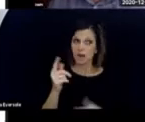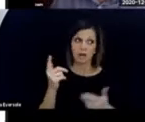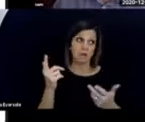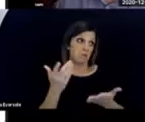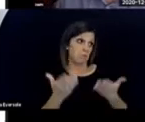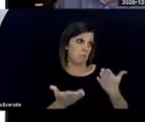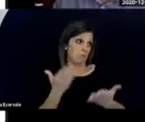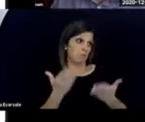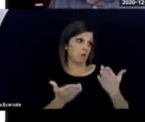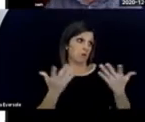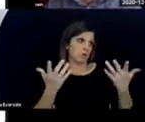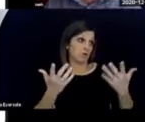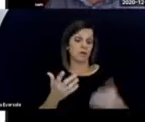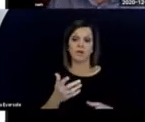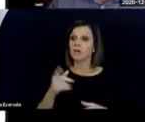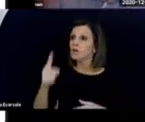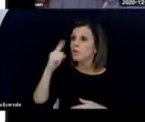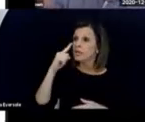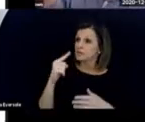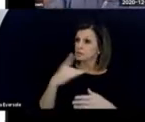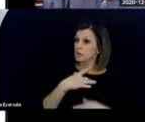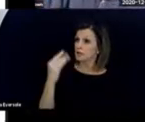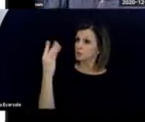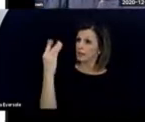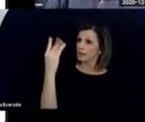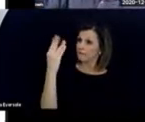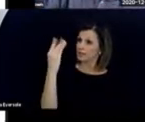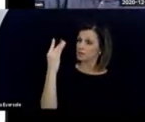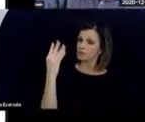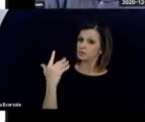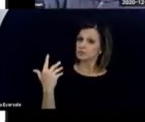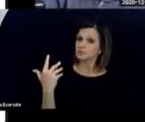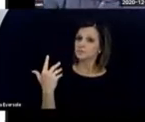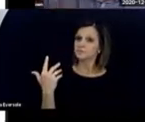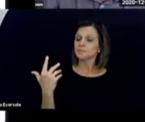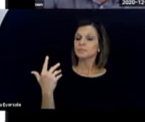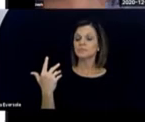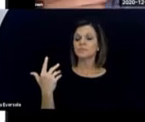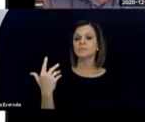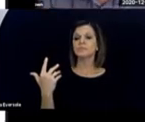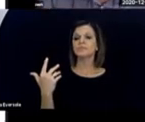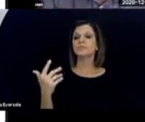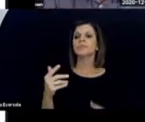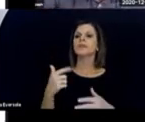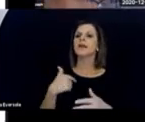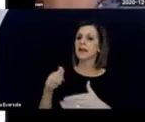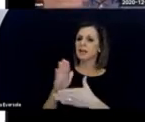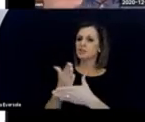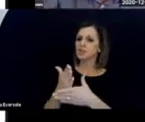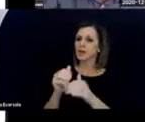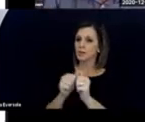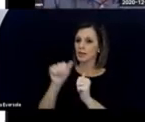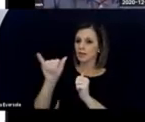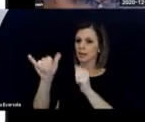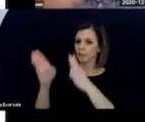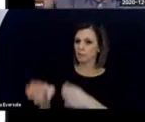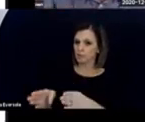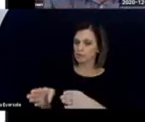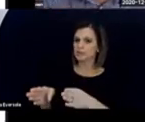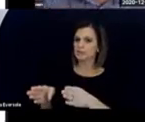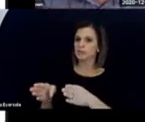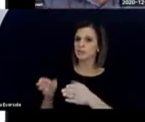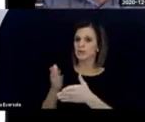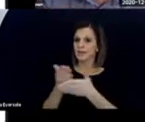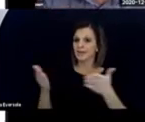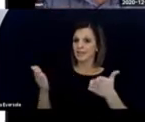do you think she likes it? Well, probably. Do you think she likes wiggling her fingers? And then I share